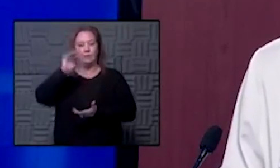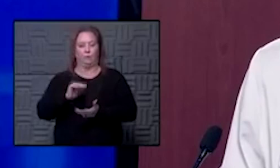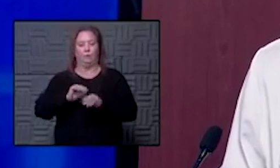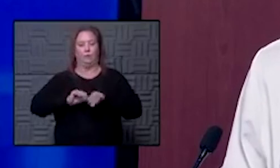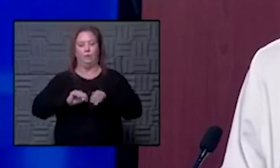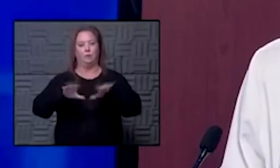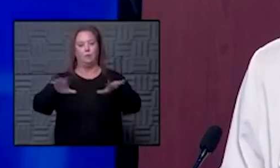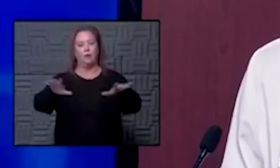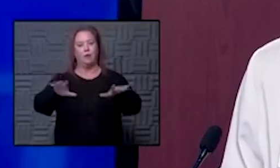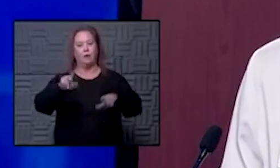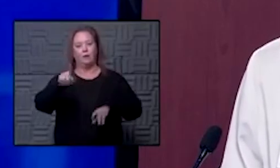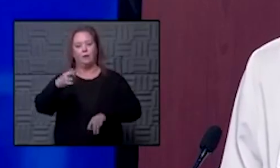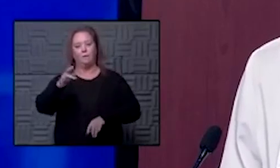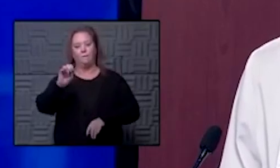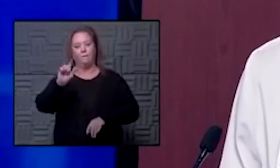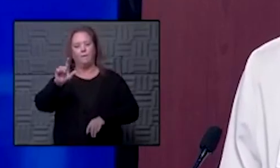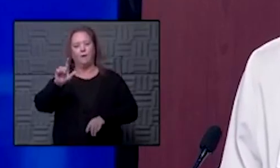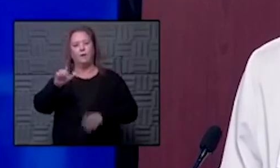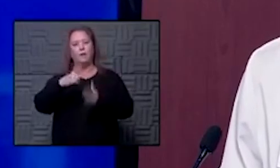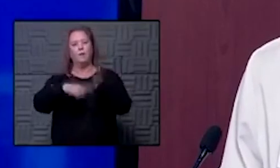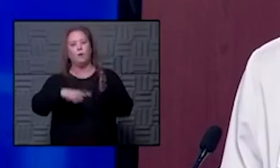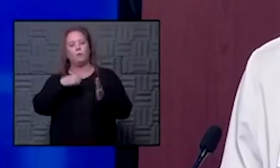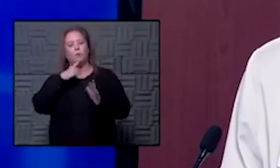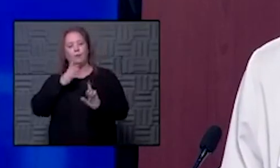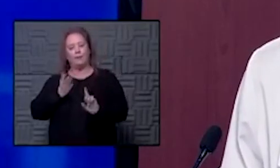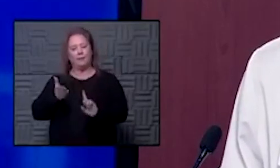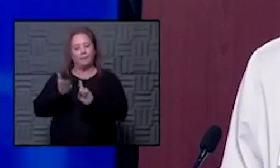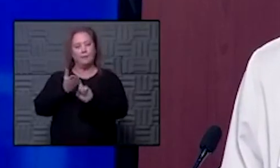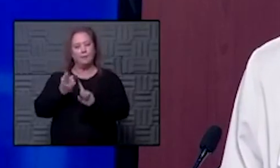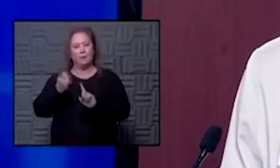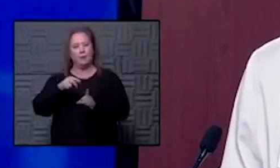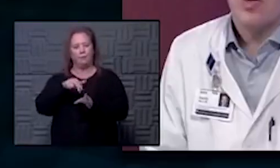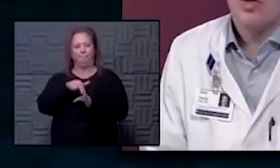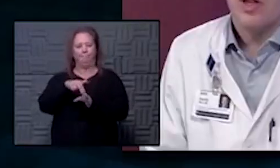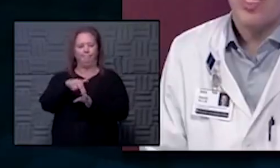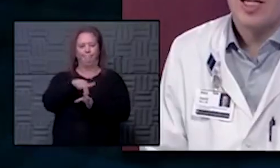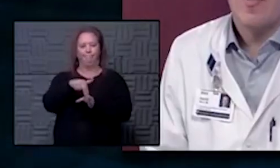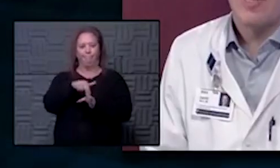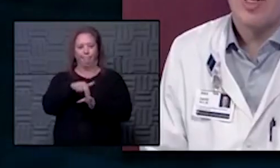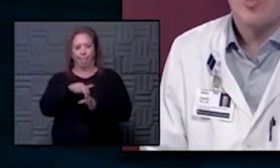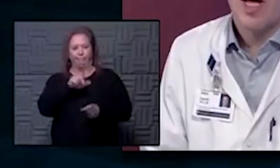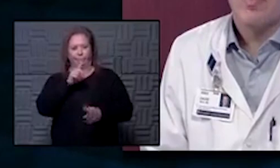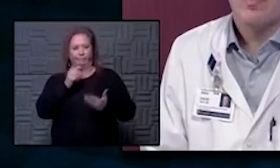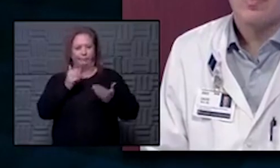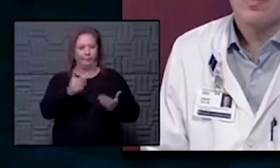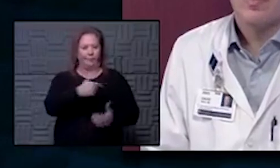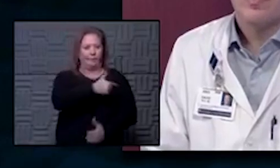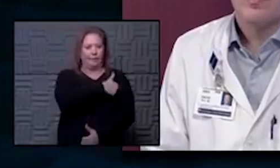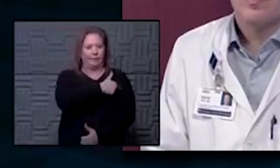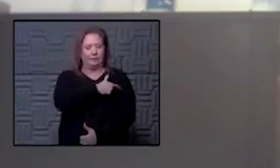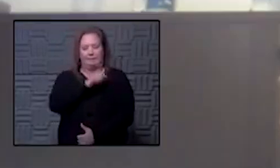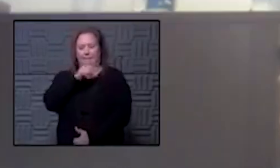communities phil what would you uh say to convince someone who's on the fence you know should they get the vaccine or not